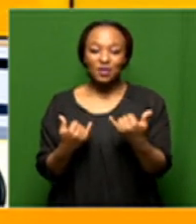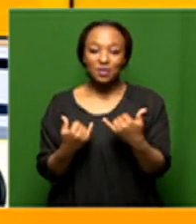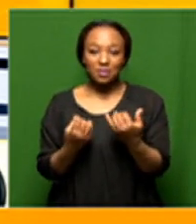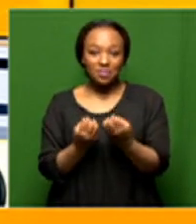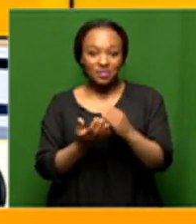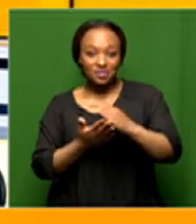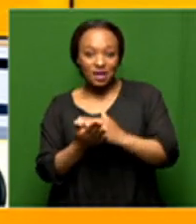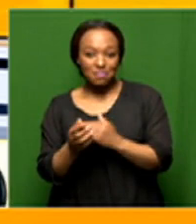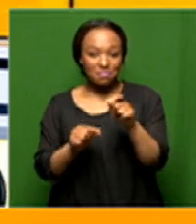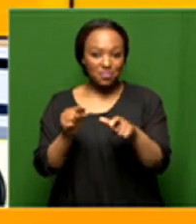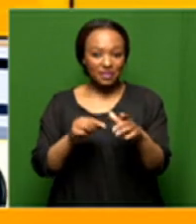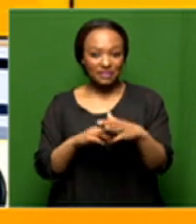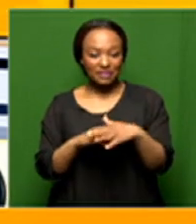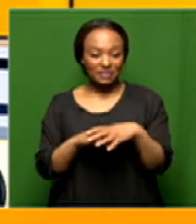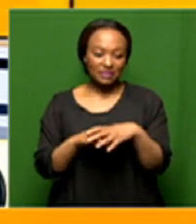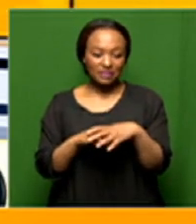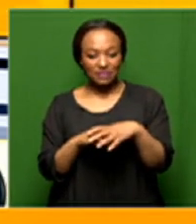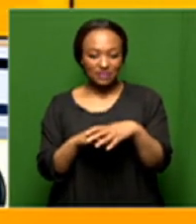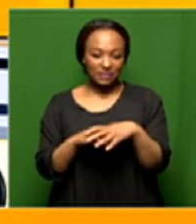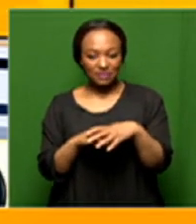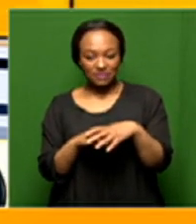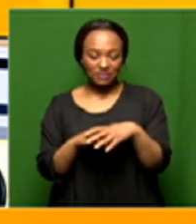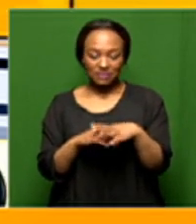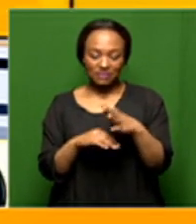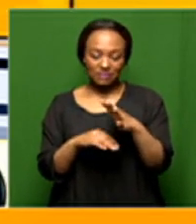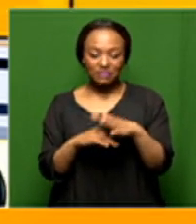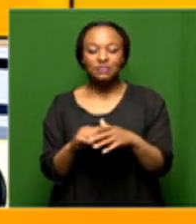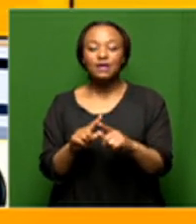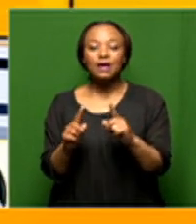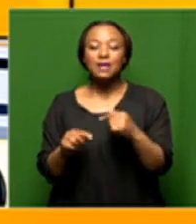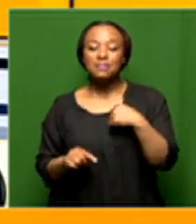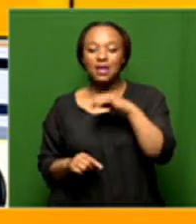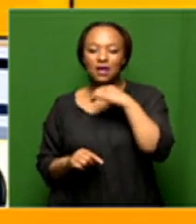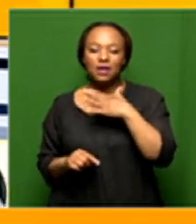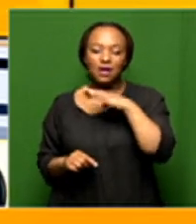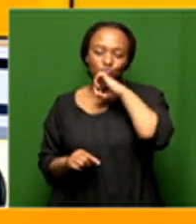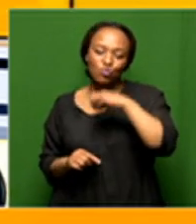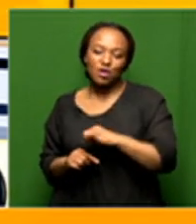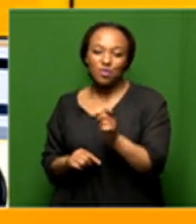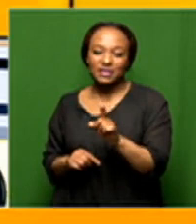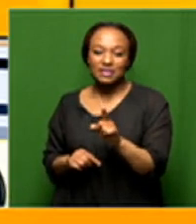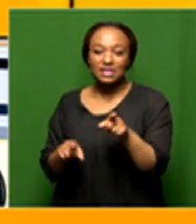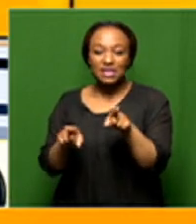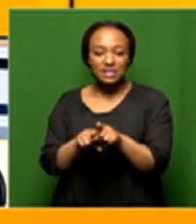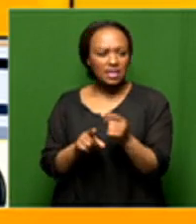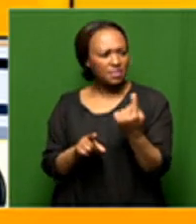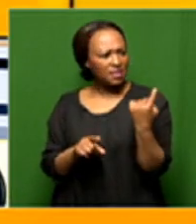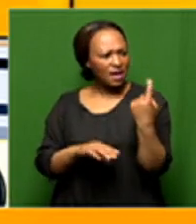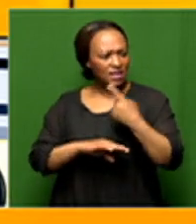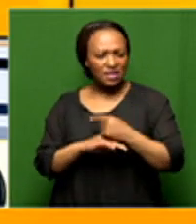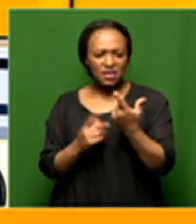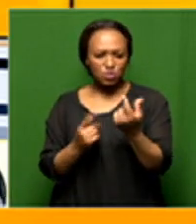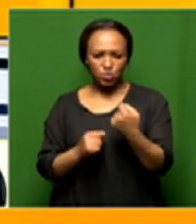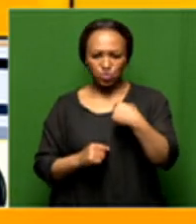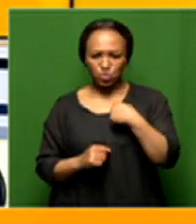we're seeing some people are getting a little bit sort of sloppy you what I love is and and and I saw somebody doing it they actually did it to me the other day at the